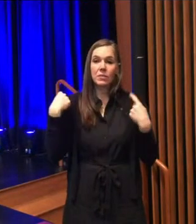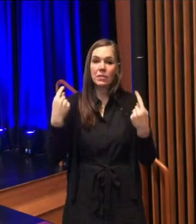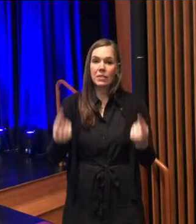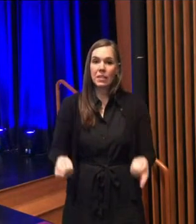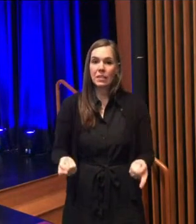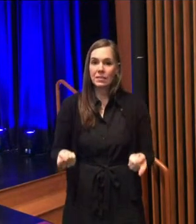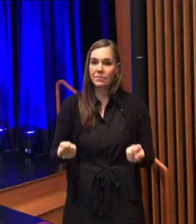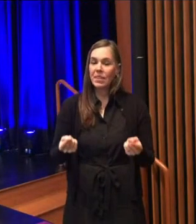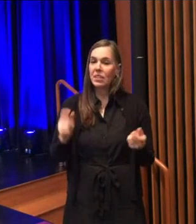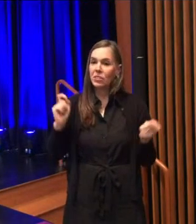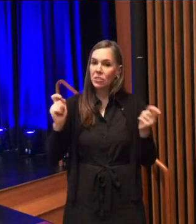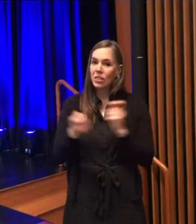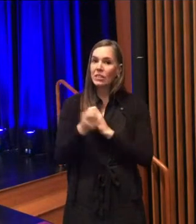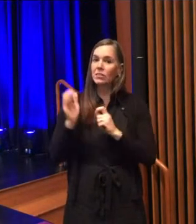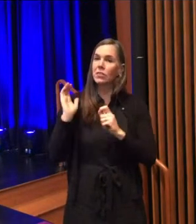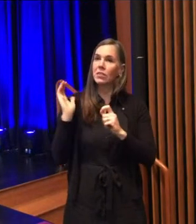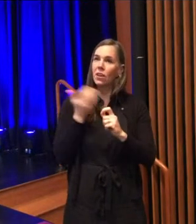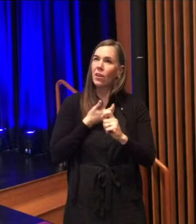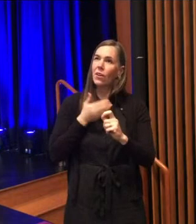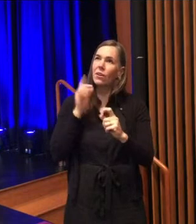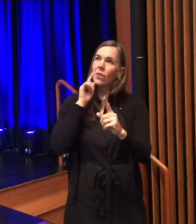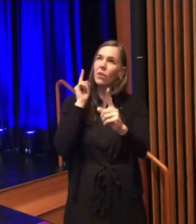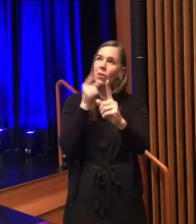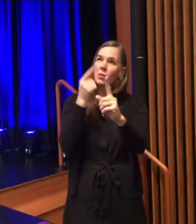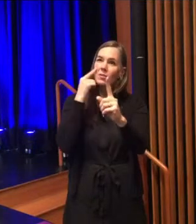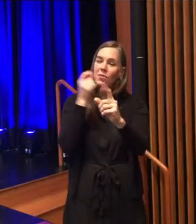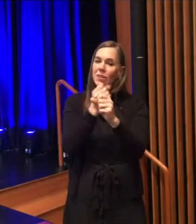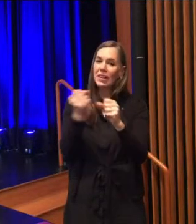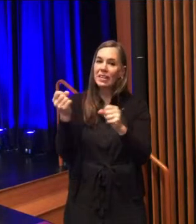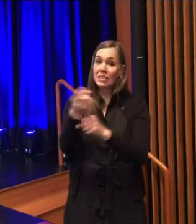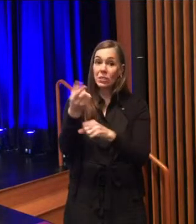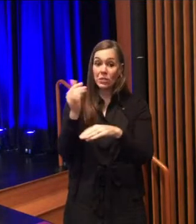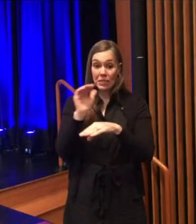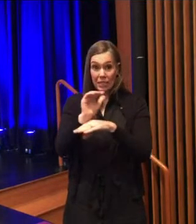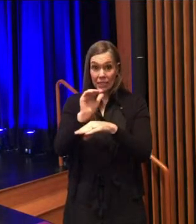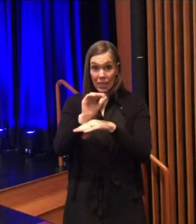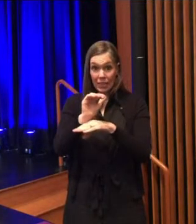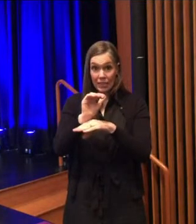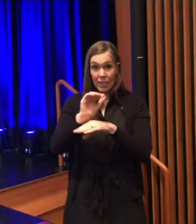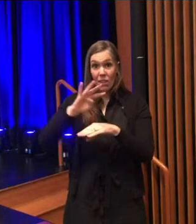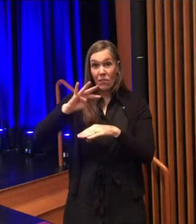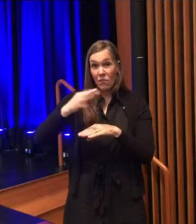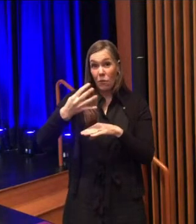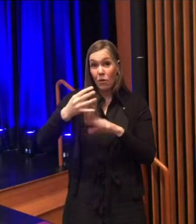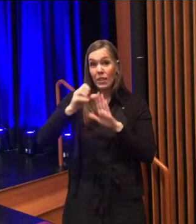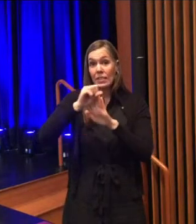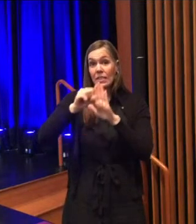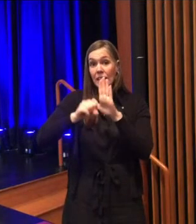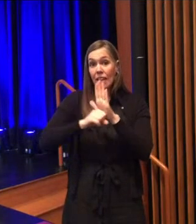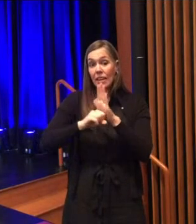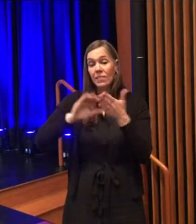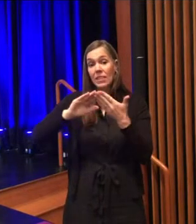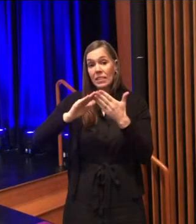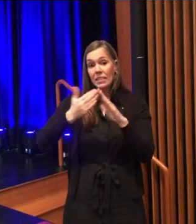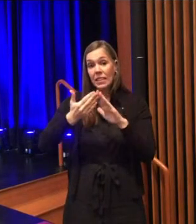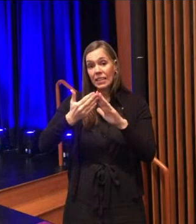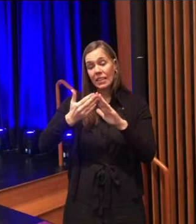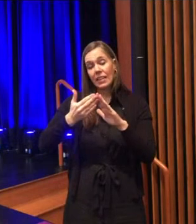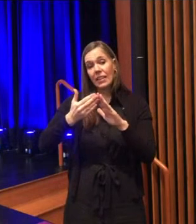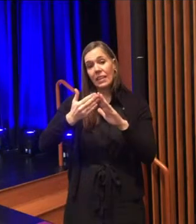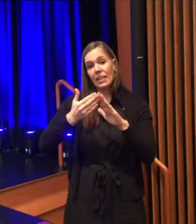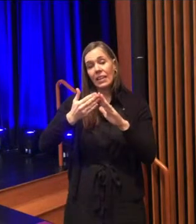inform our priorities for the coming year tonight in my fourth state of the city address and the first